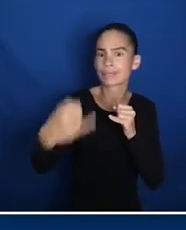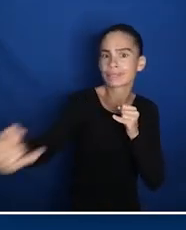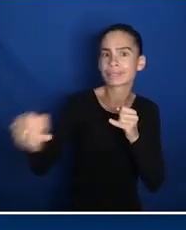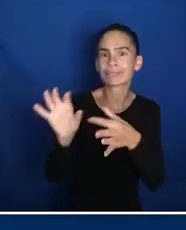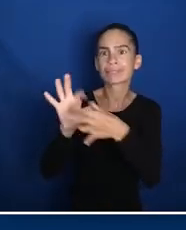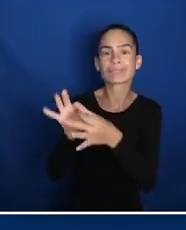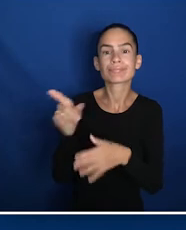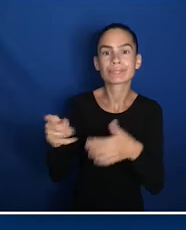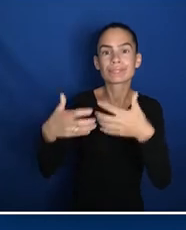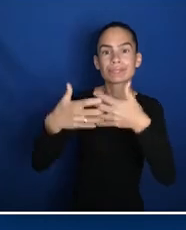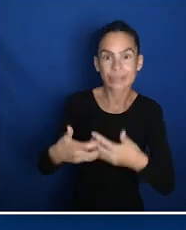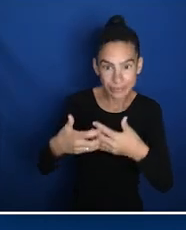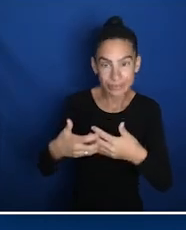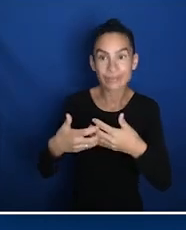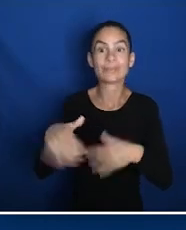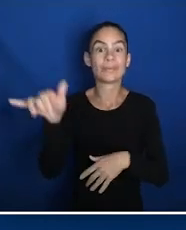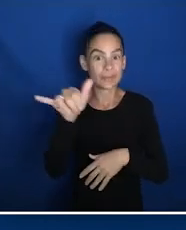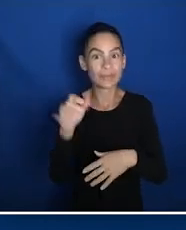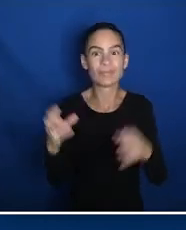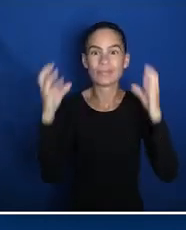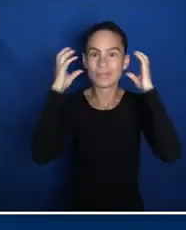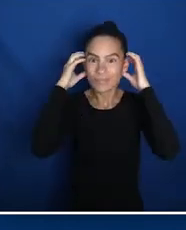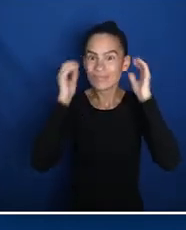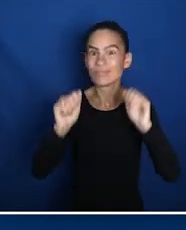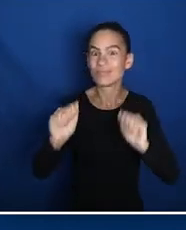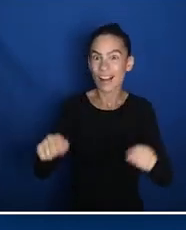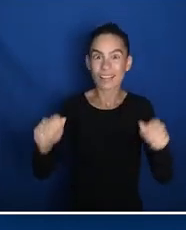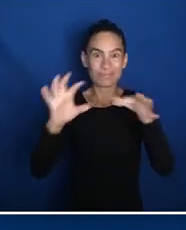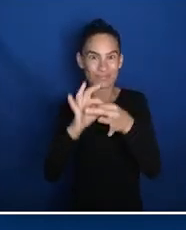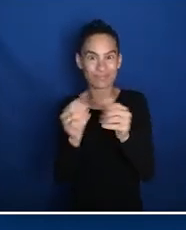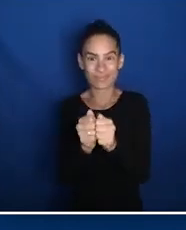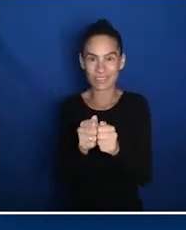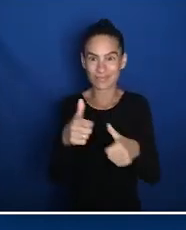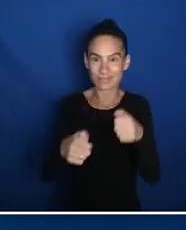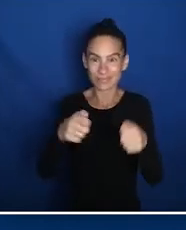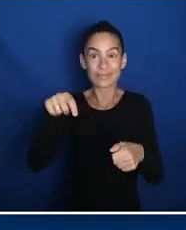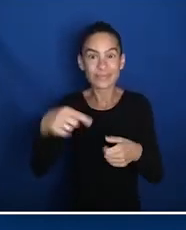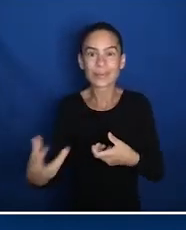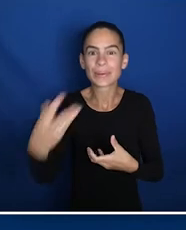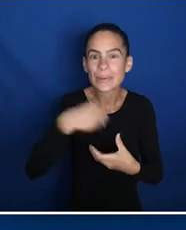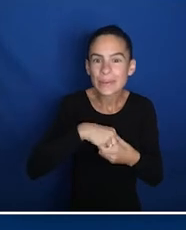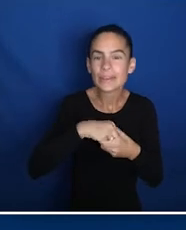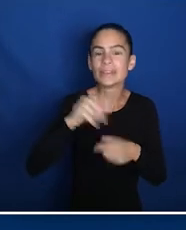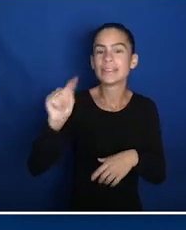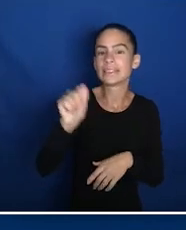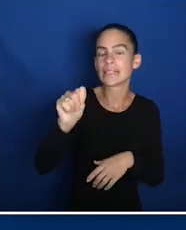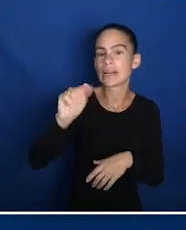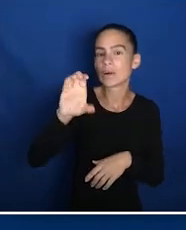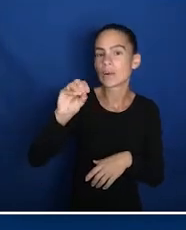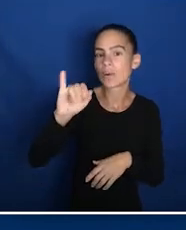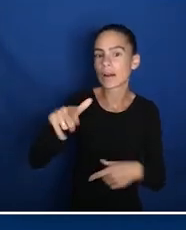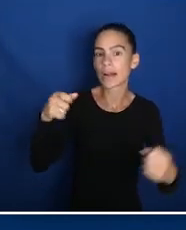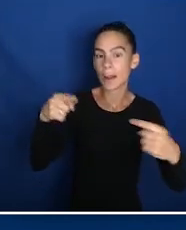to the image cast machine and a set of headphones can connect directly to the controller. The keypad also includes T-coil